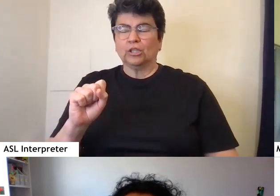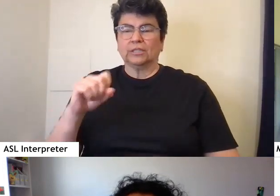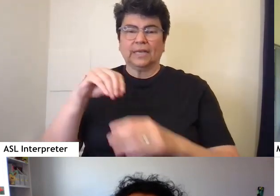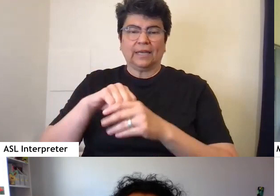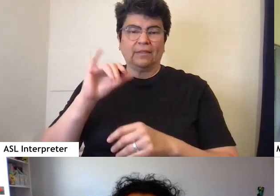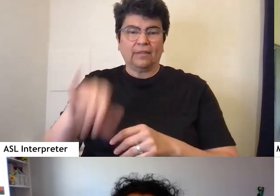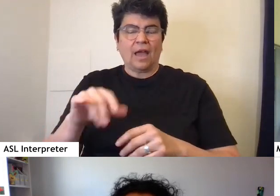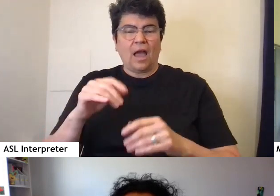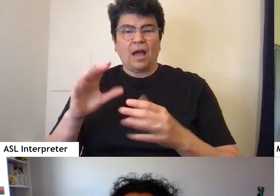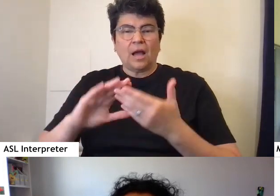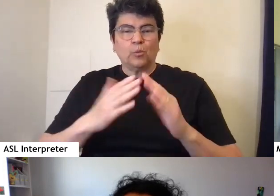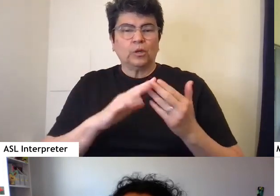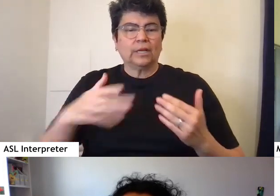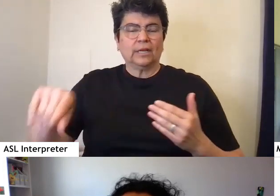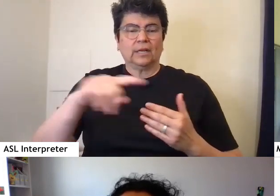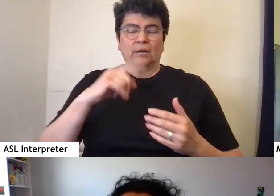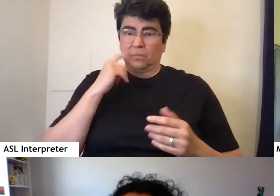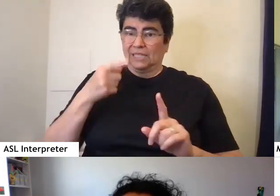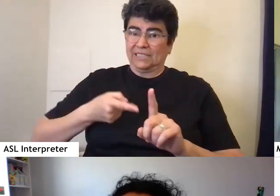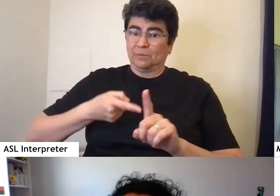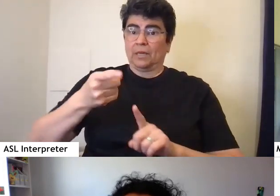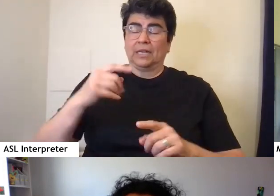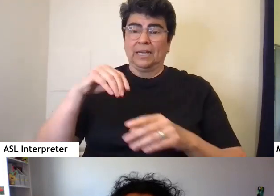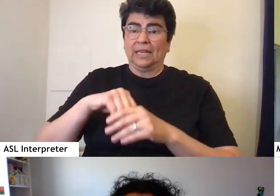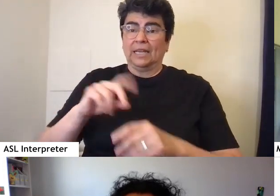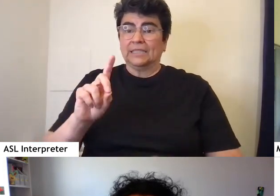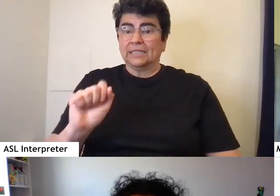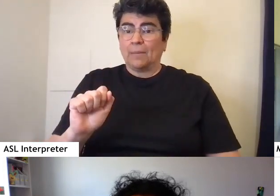specifically being a disabled person in comics.